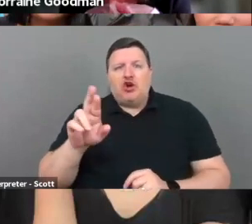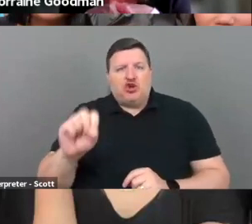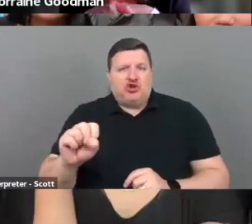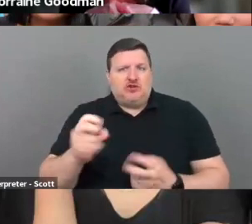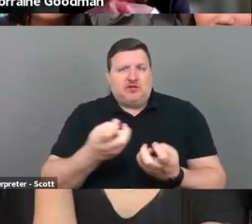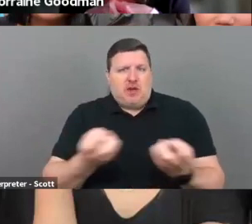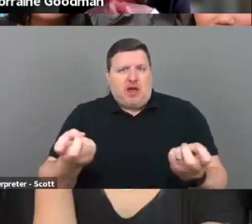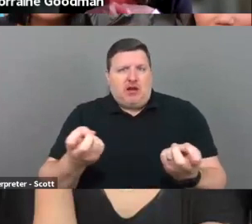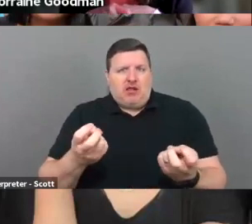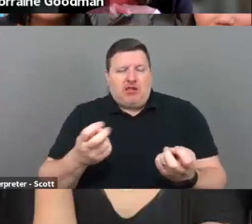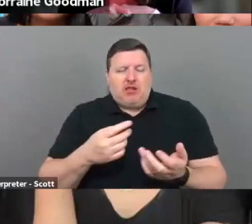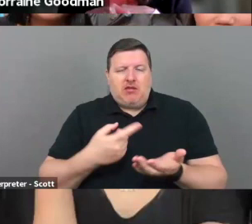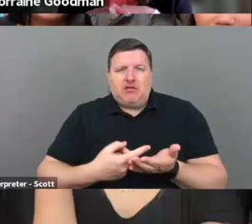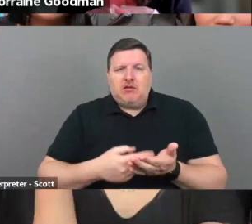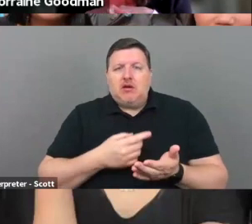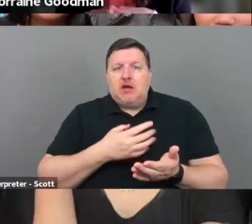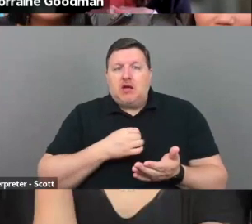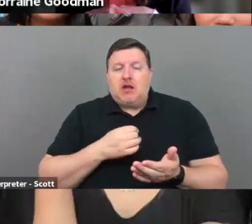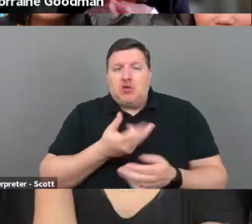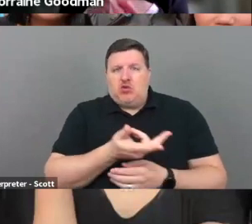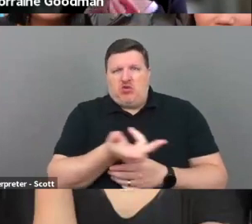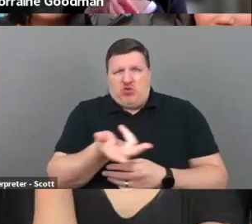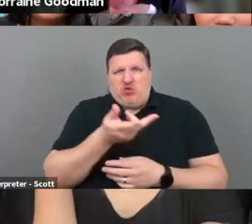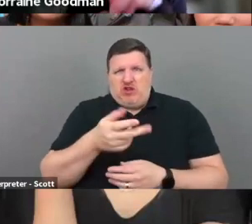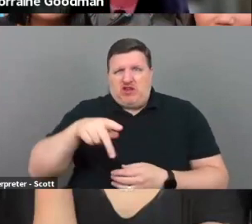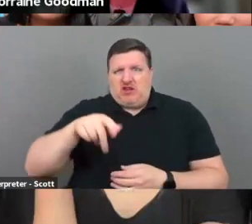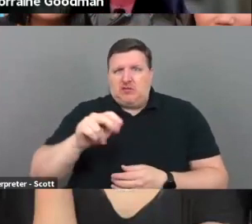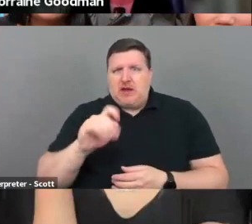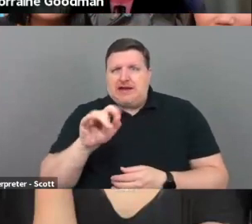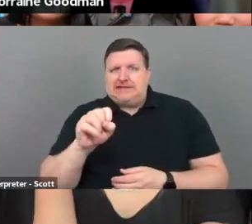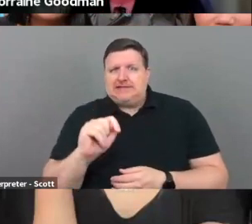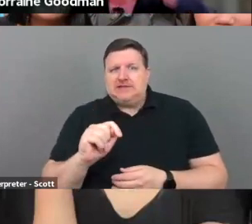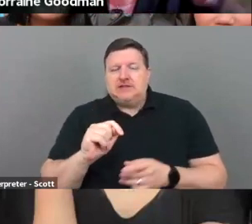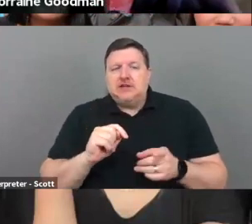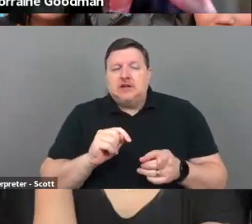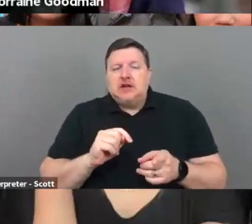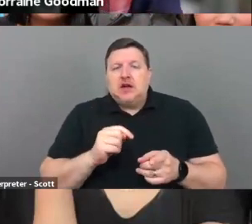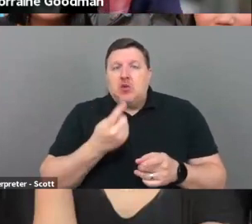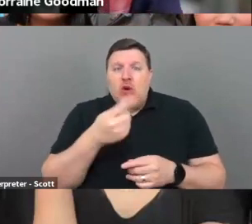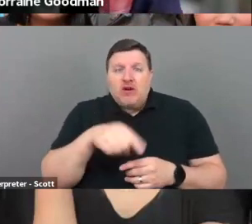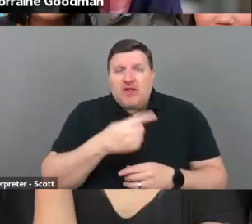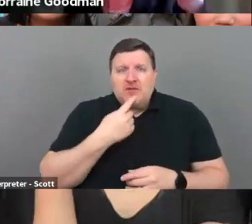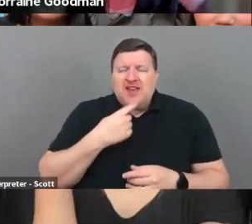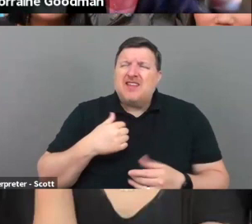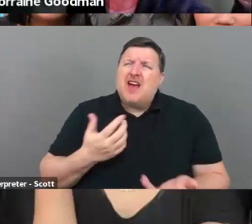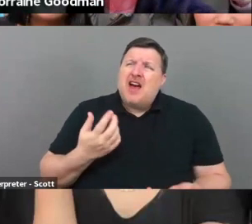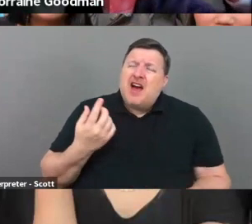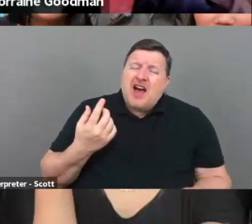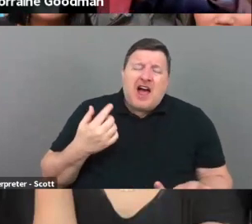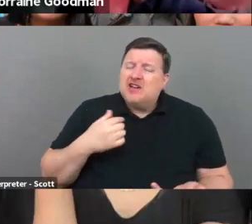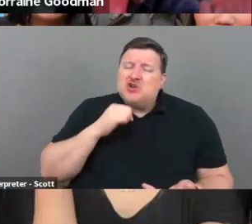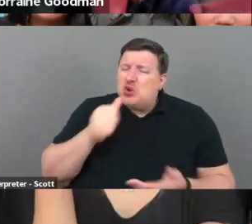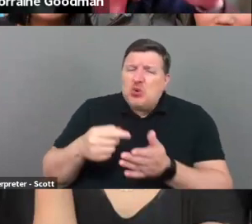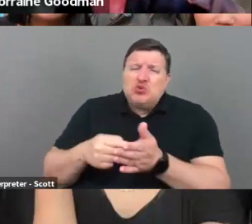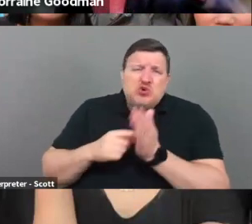and one of them, one of the three panelists and one of the panelists was saying, you know, I just want to see, I don't show